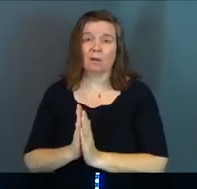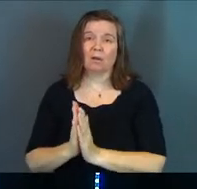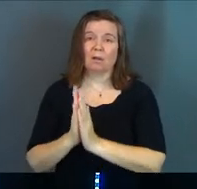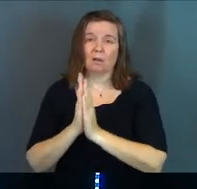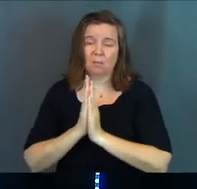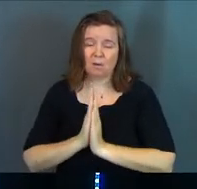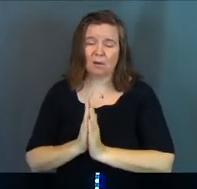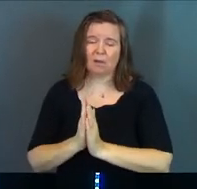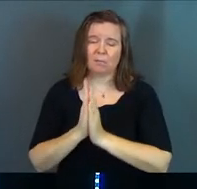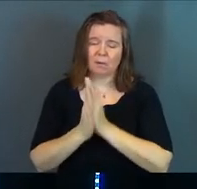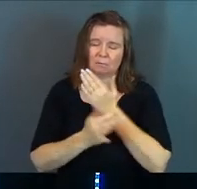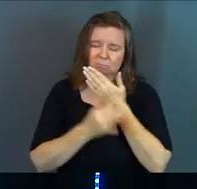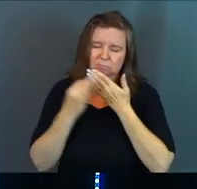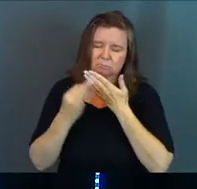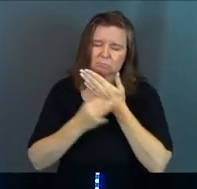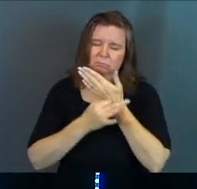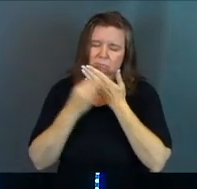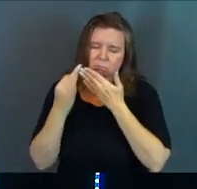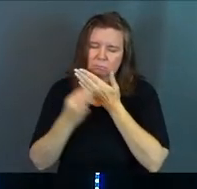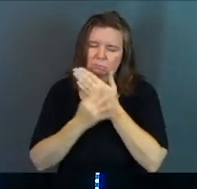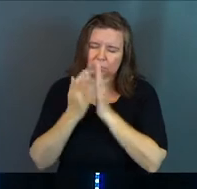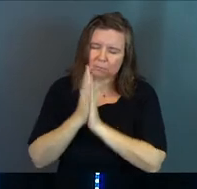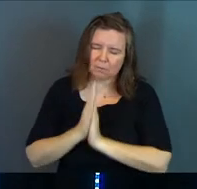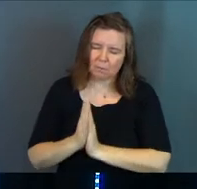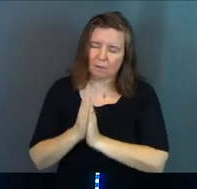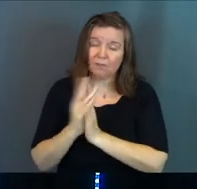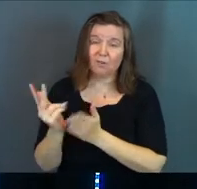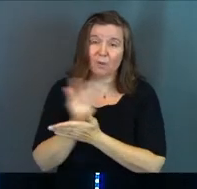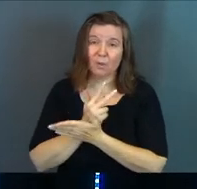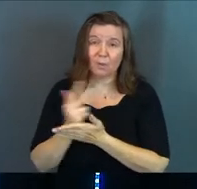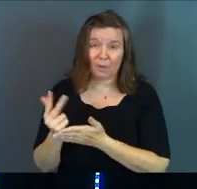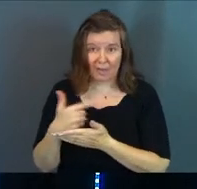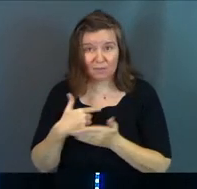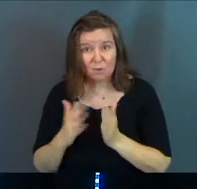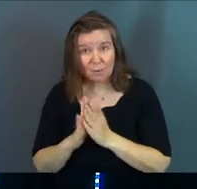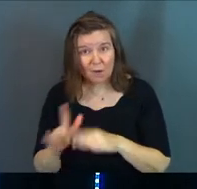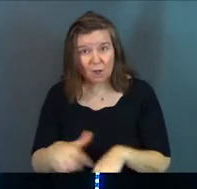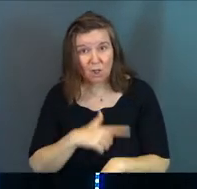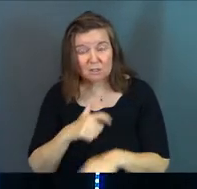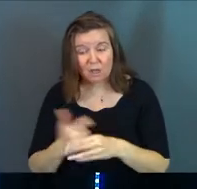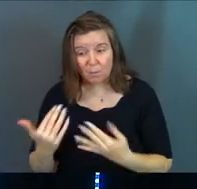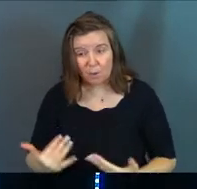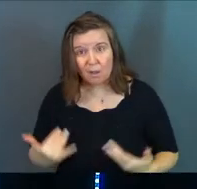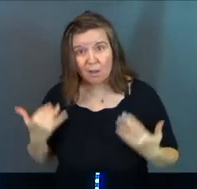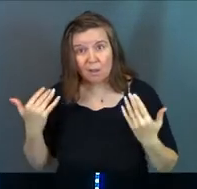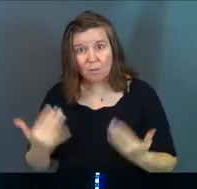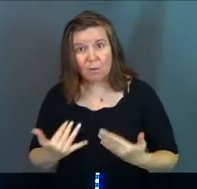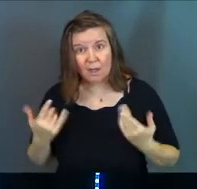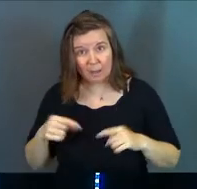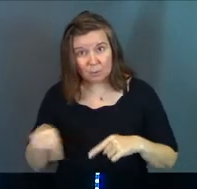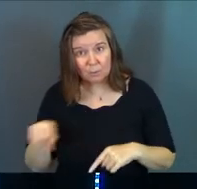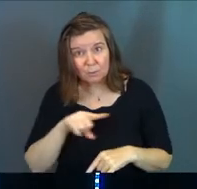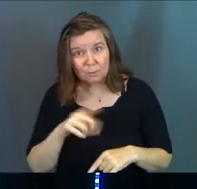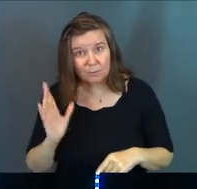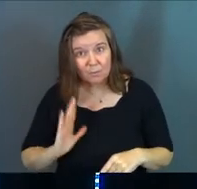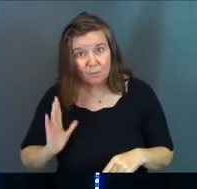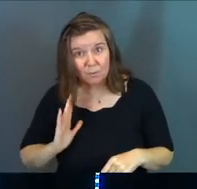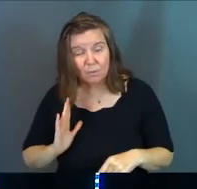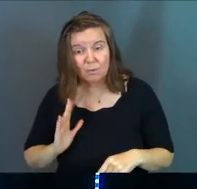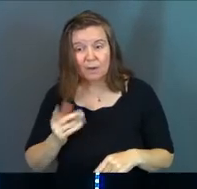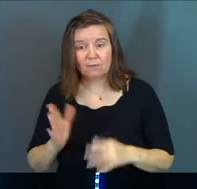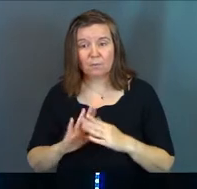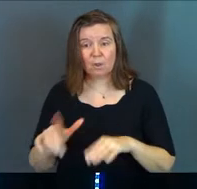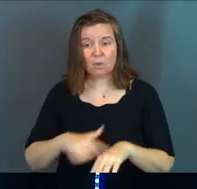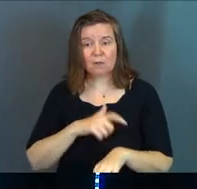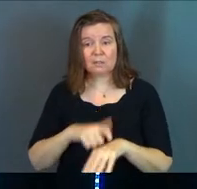He prays and he fasts for three weeks. Have you ever prayed a long time for something? Have you ever prayed